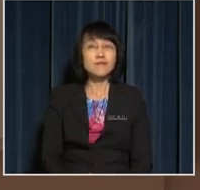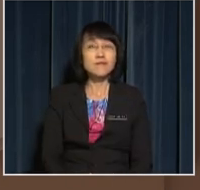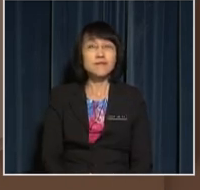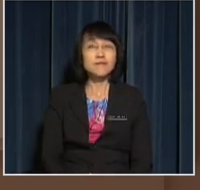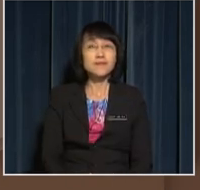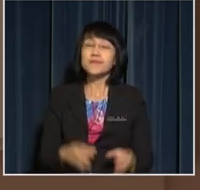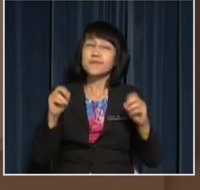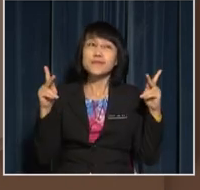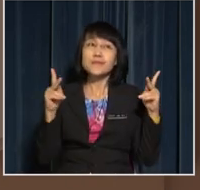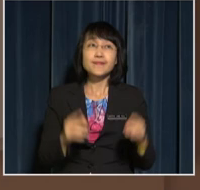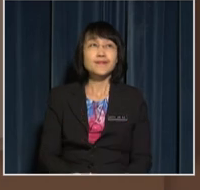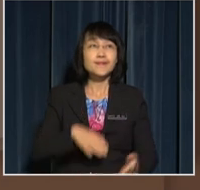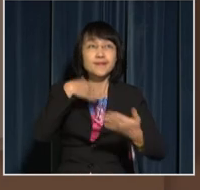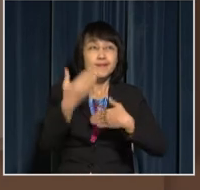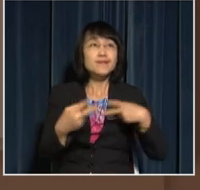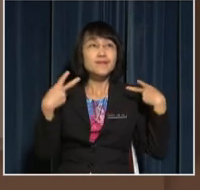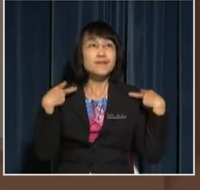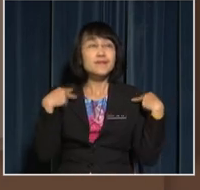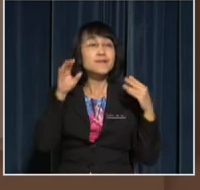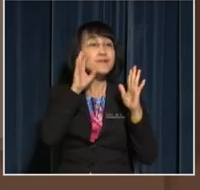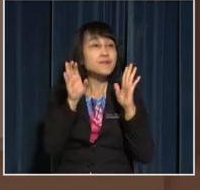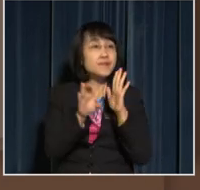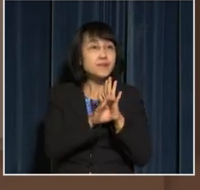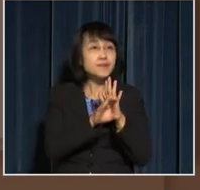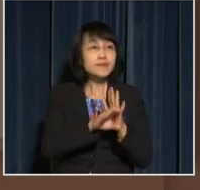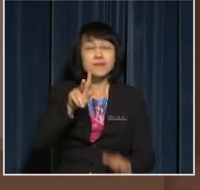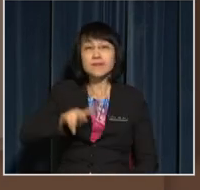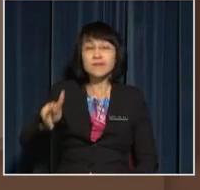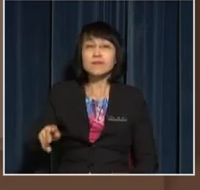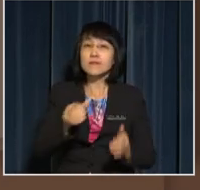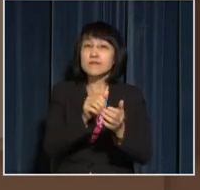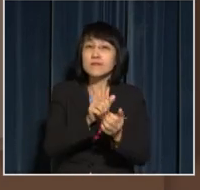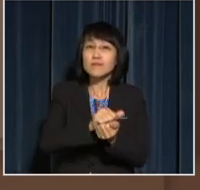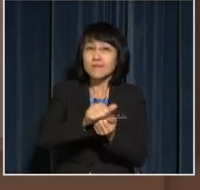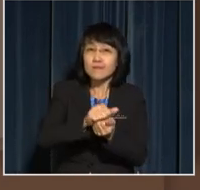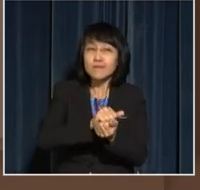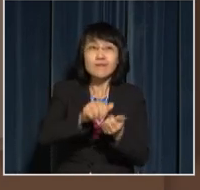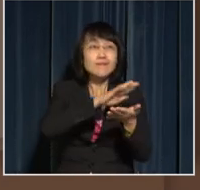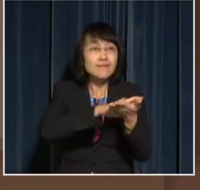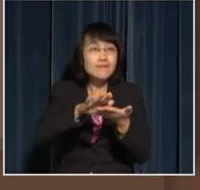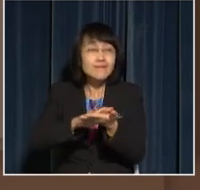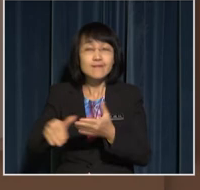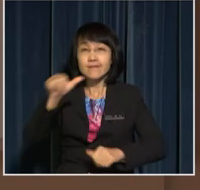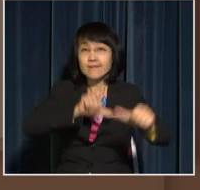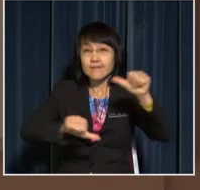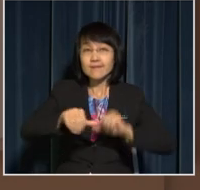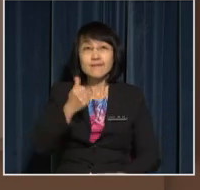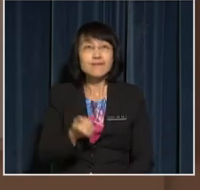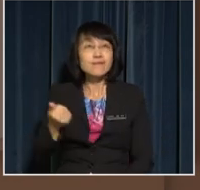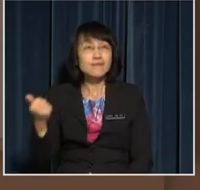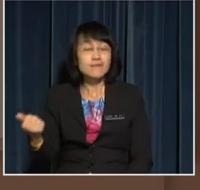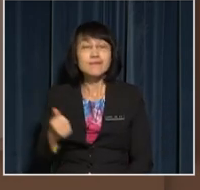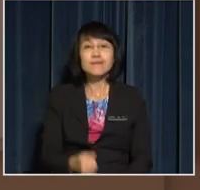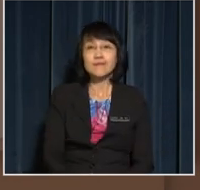Okay, next, we have a picture of pupils washing and cleaning the science